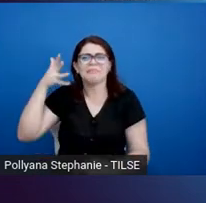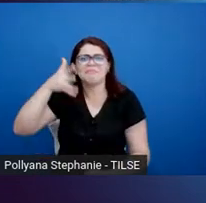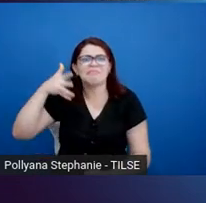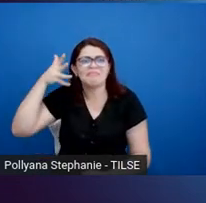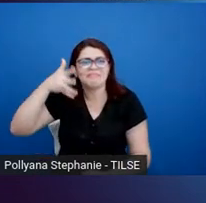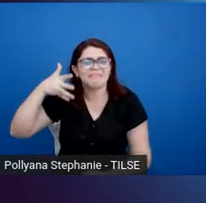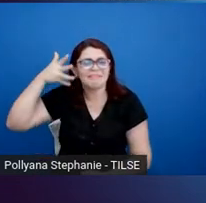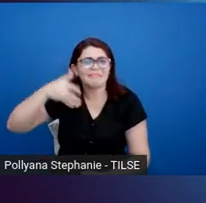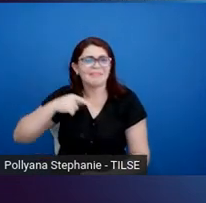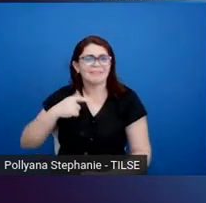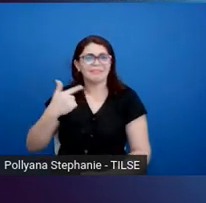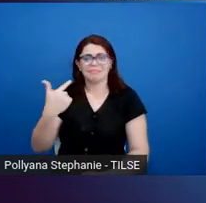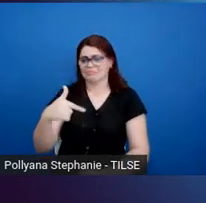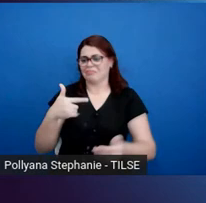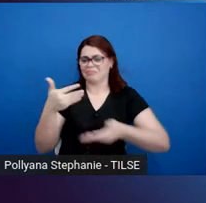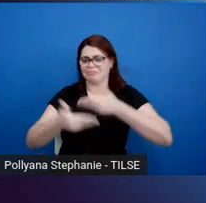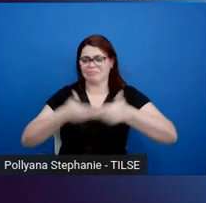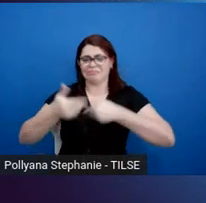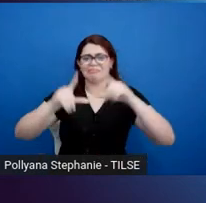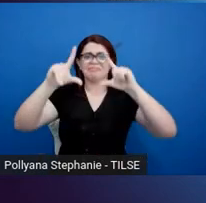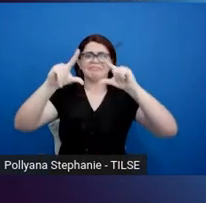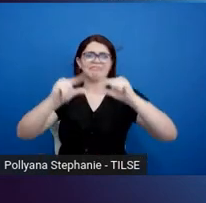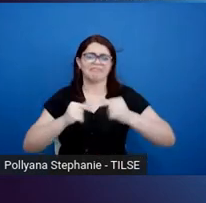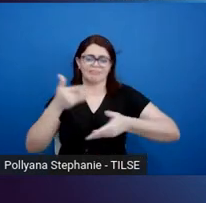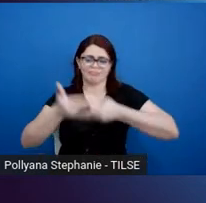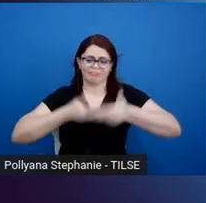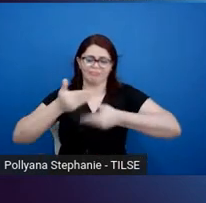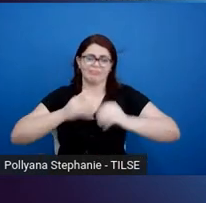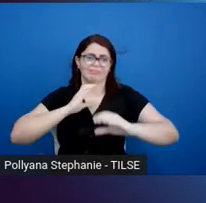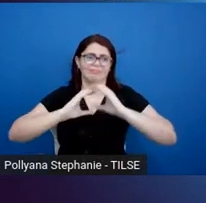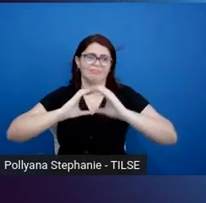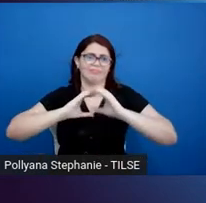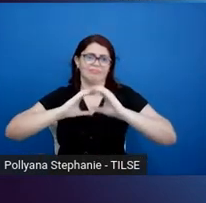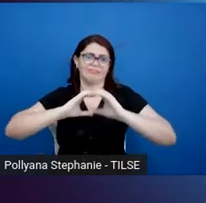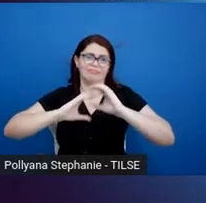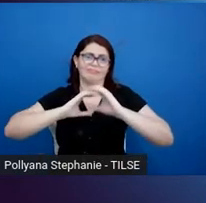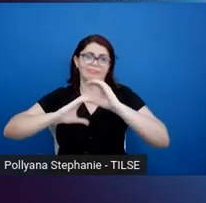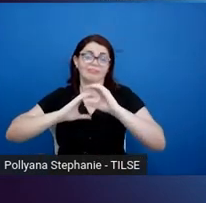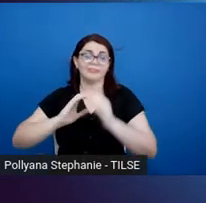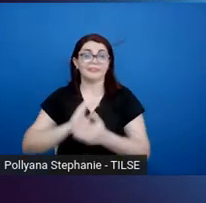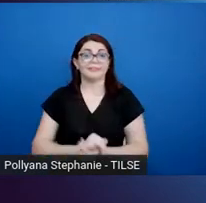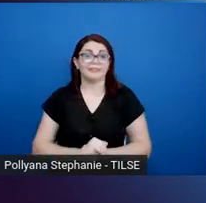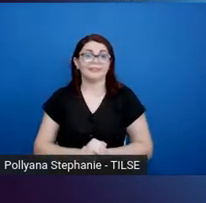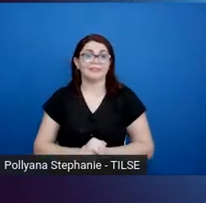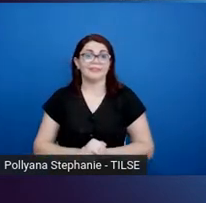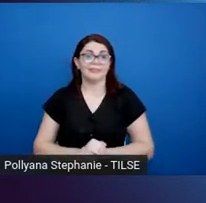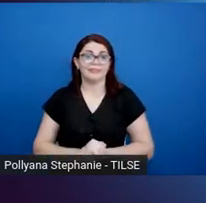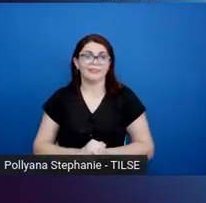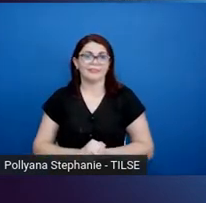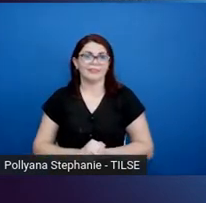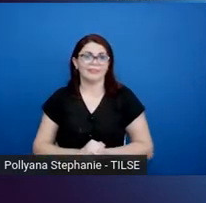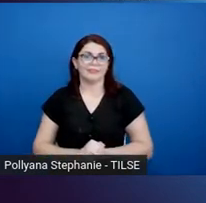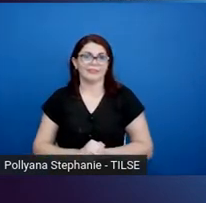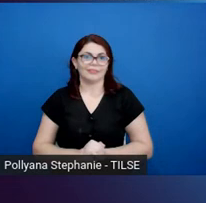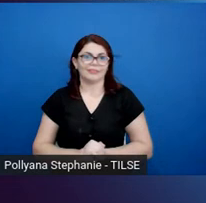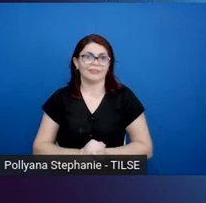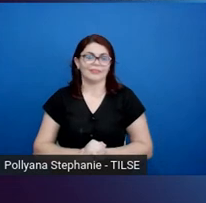interactive, less communicative, as we use that term in English instruction.